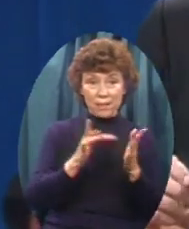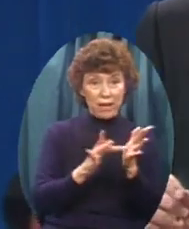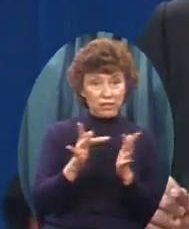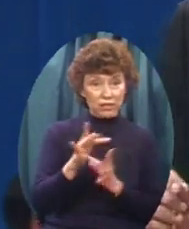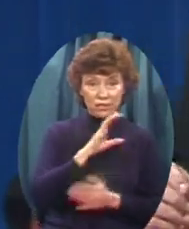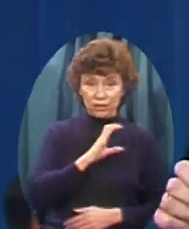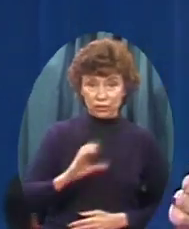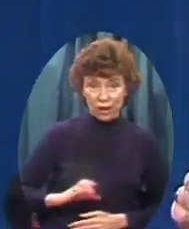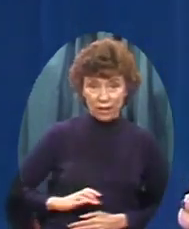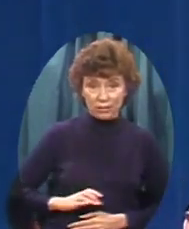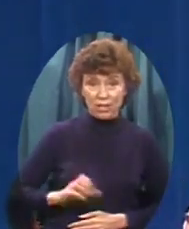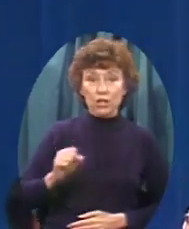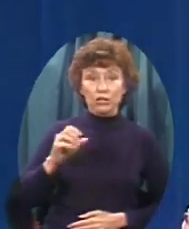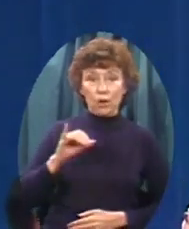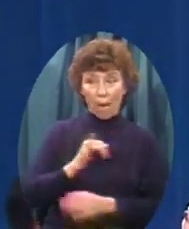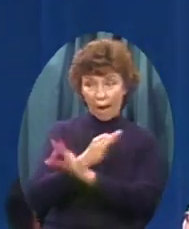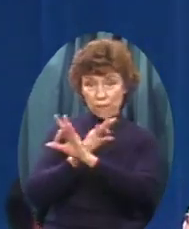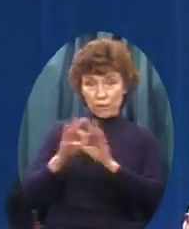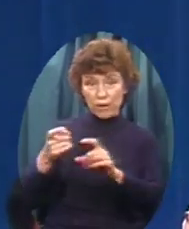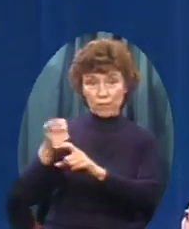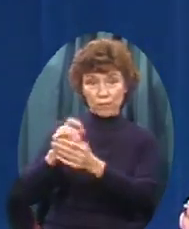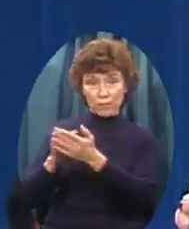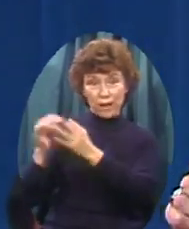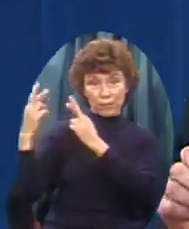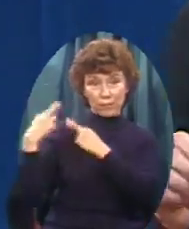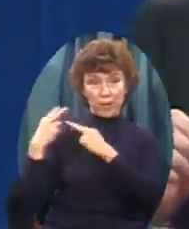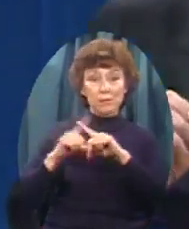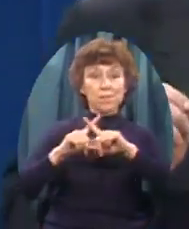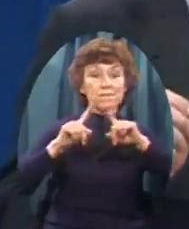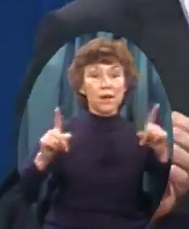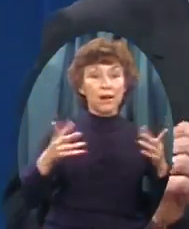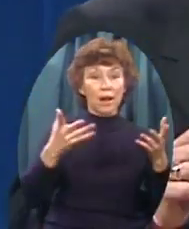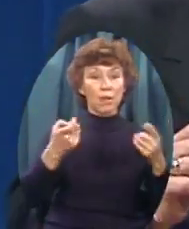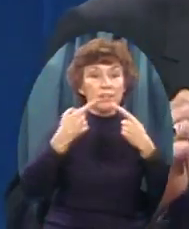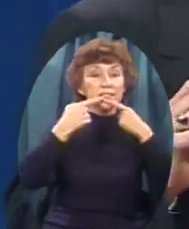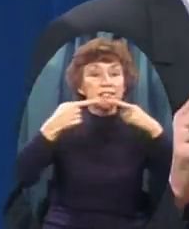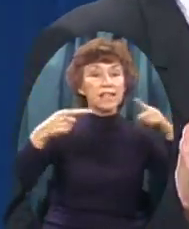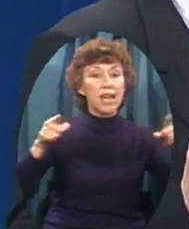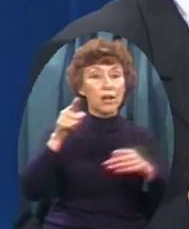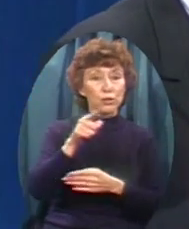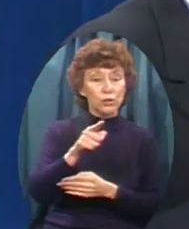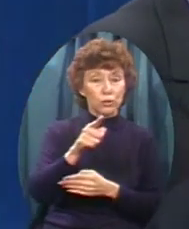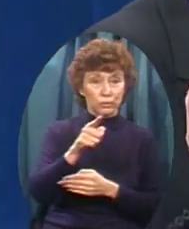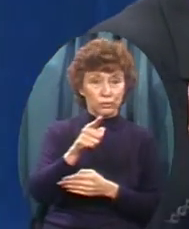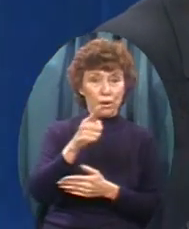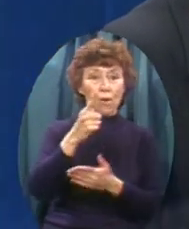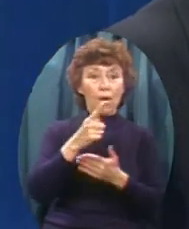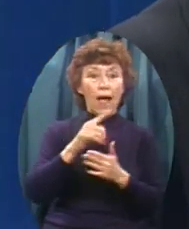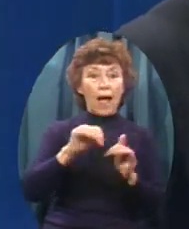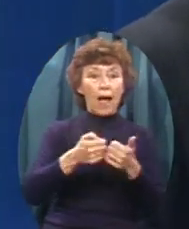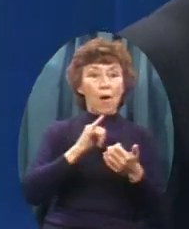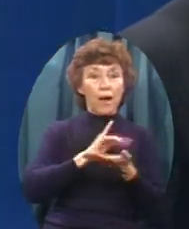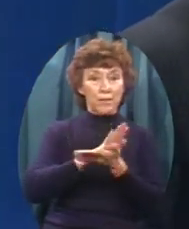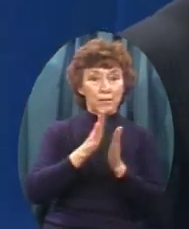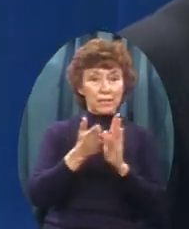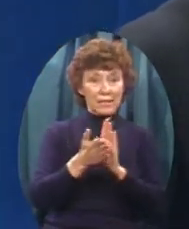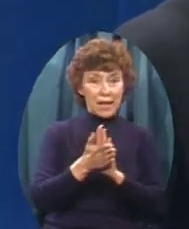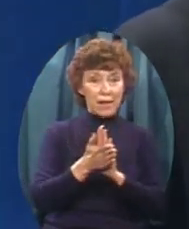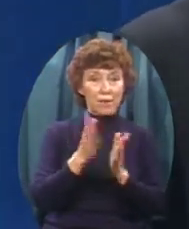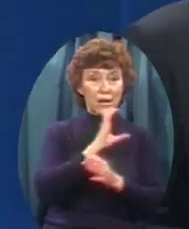became a Christian Thirty-one years ago I said I can tell you When I can't talk About Jesus You need another speaker